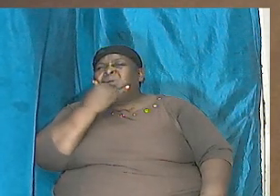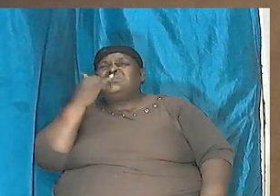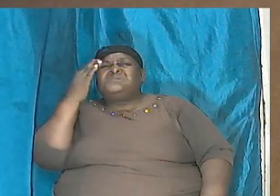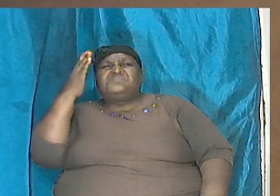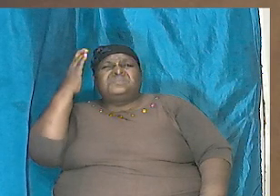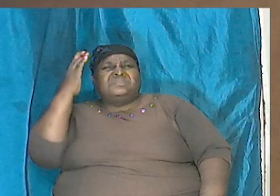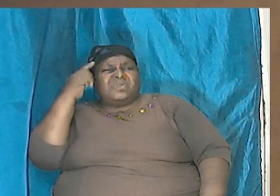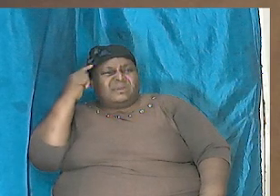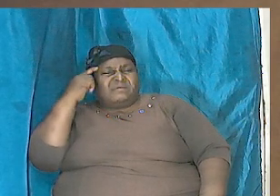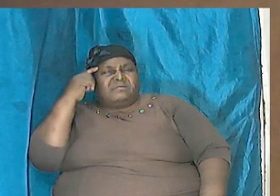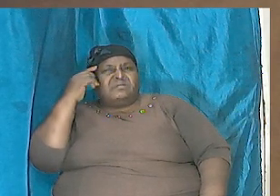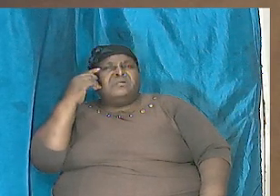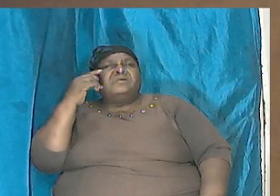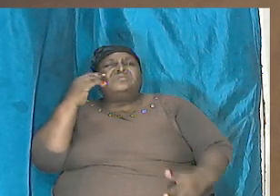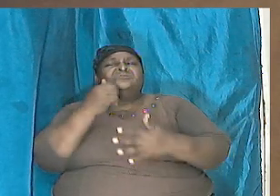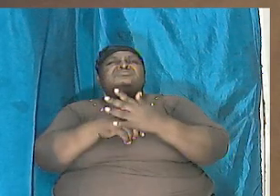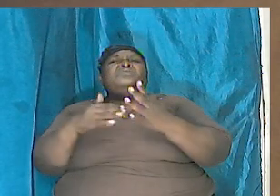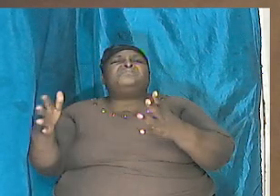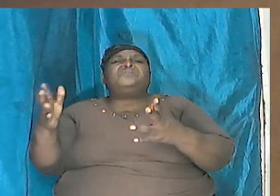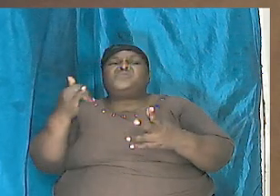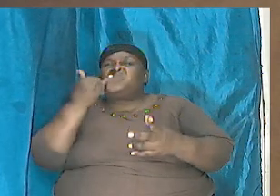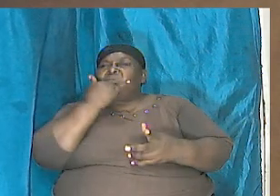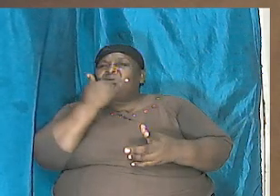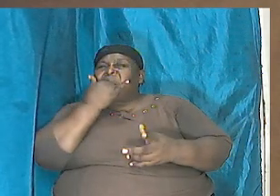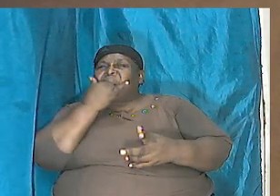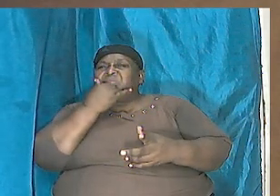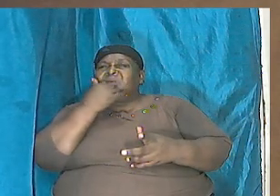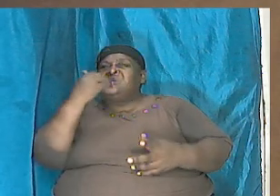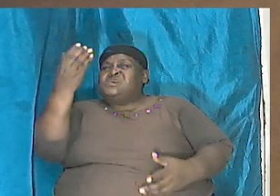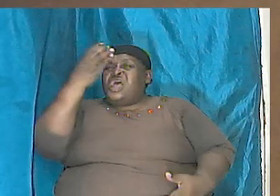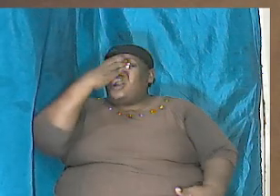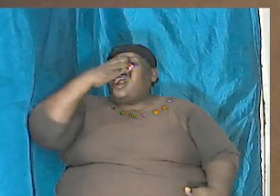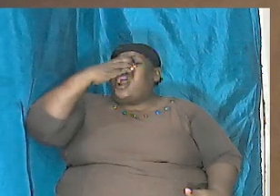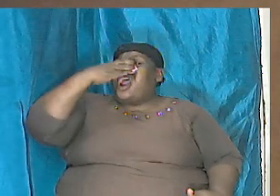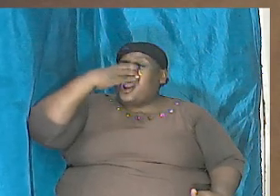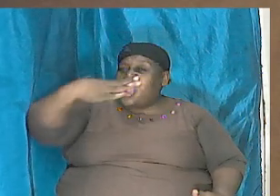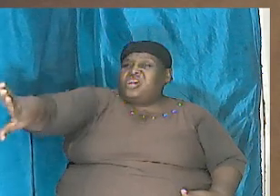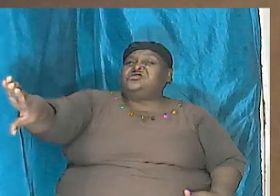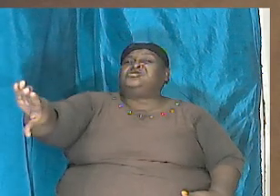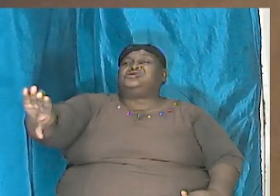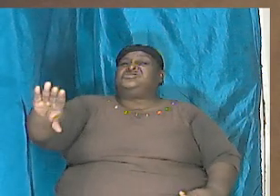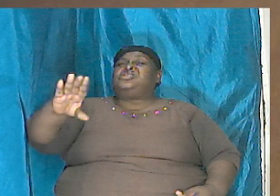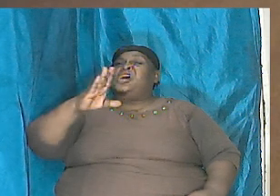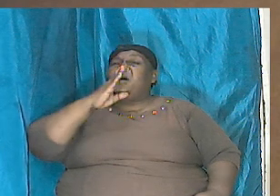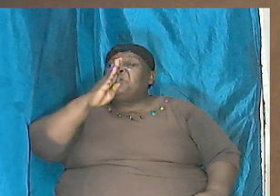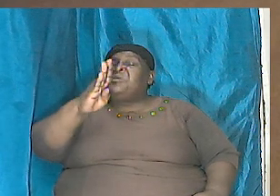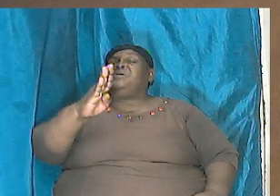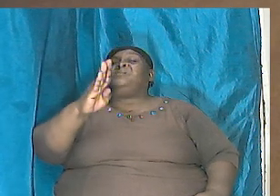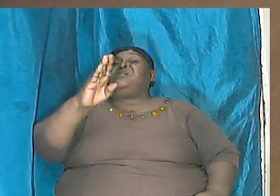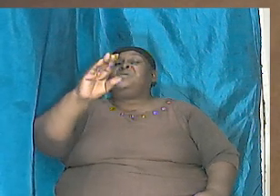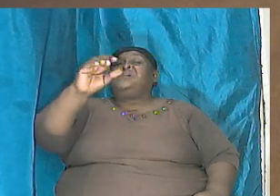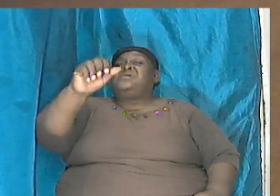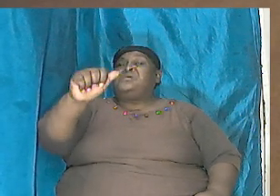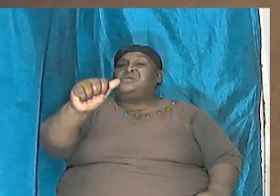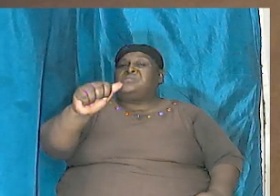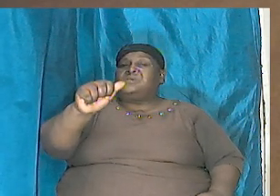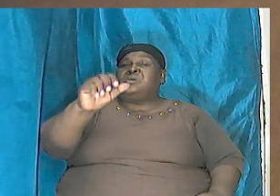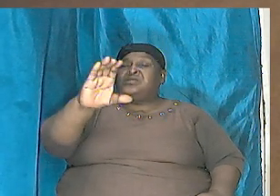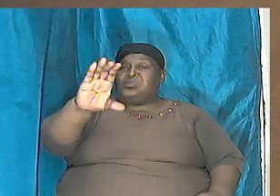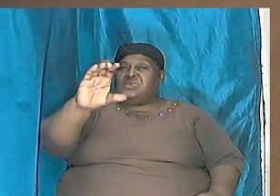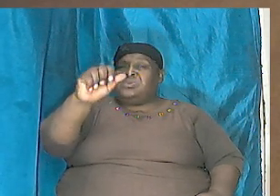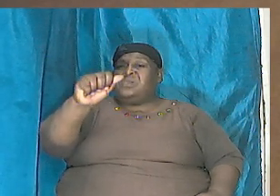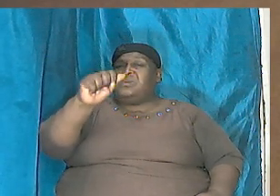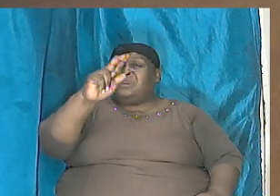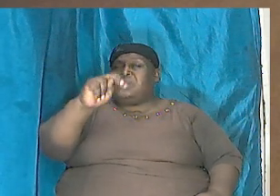seriously wrong had been done and he said cursed be Canaan brothers and sisters